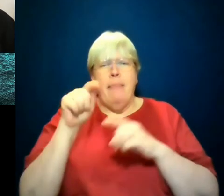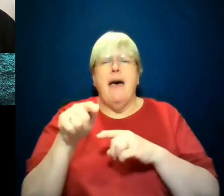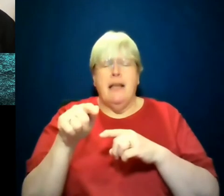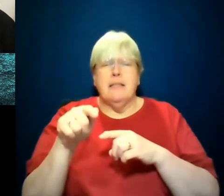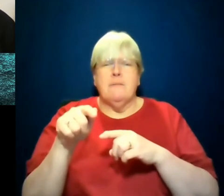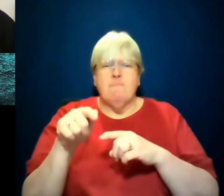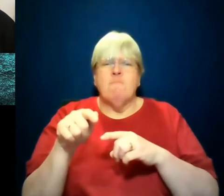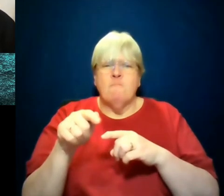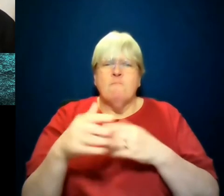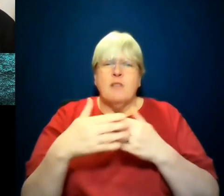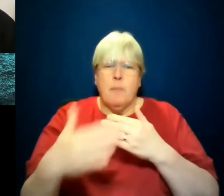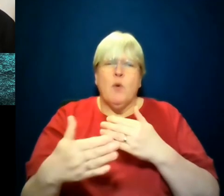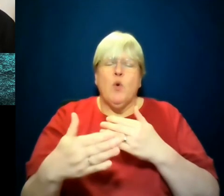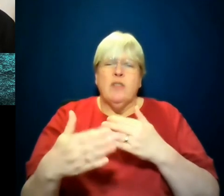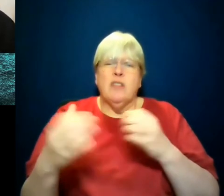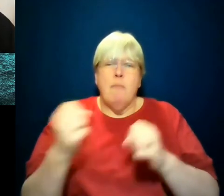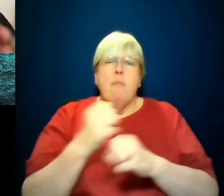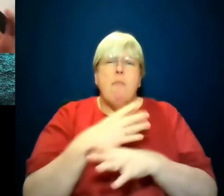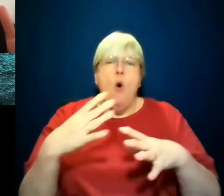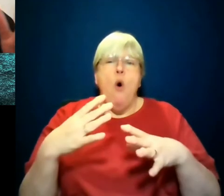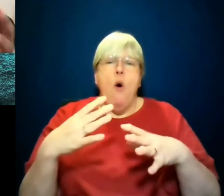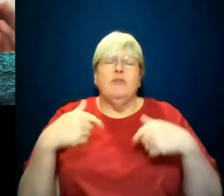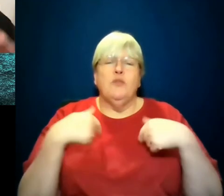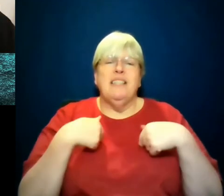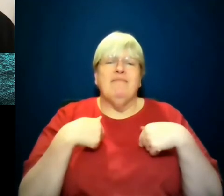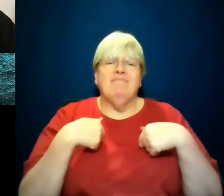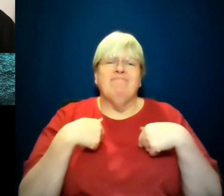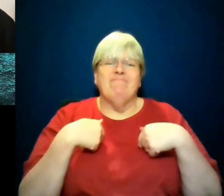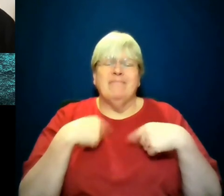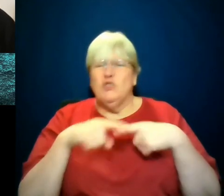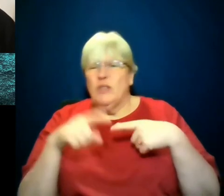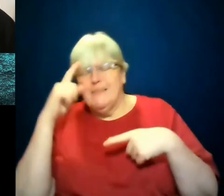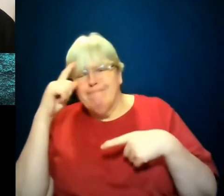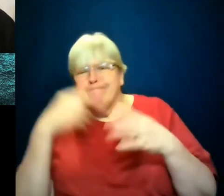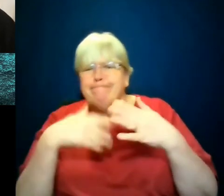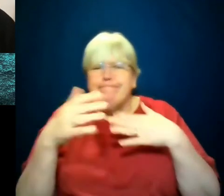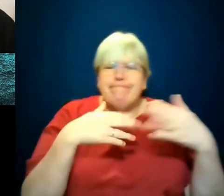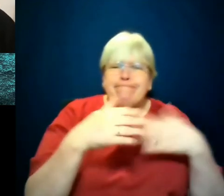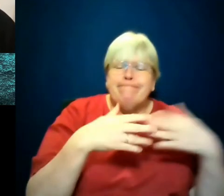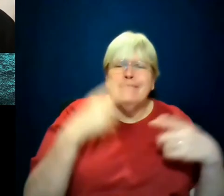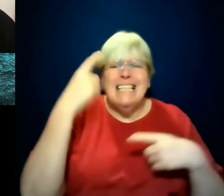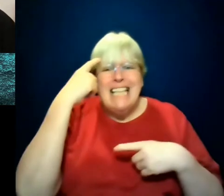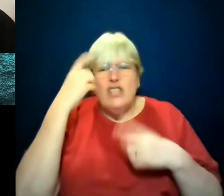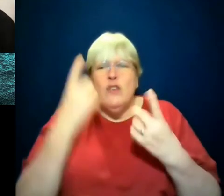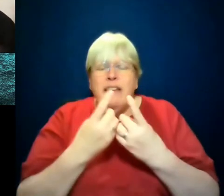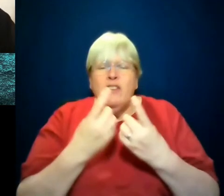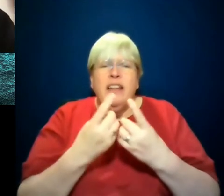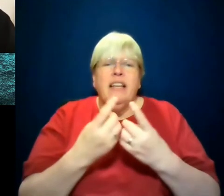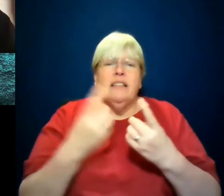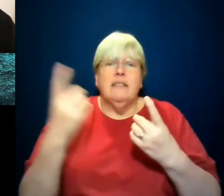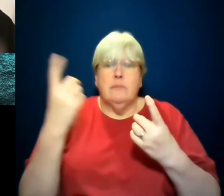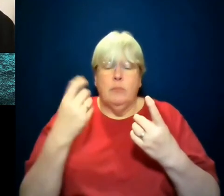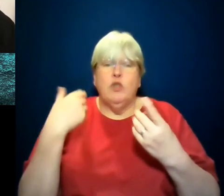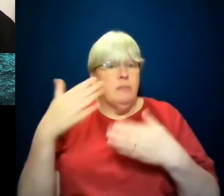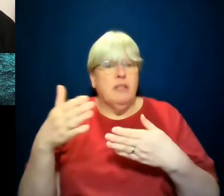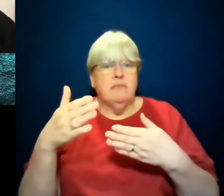been a much more of a balm through this time period, because I'd be trying to make sense of it. But also, it could have been, because I'm just